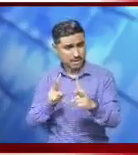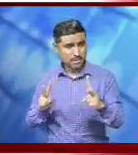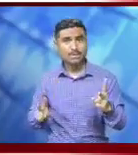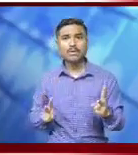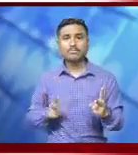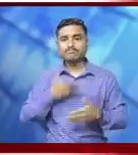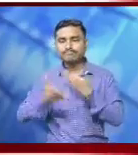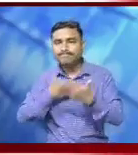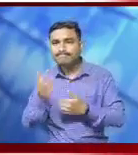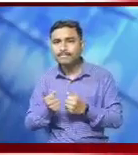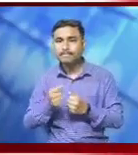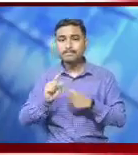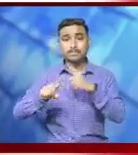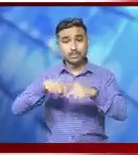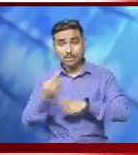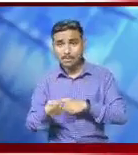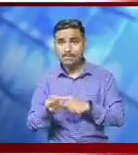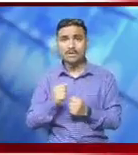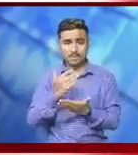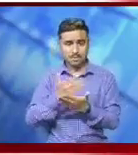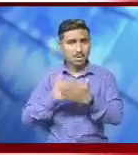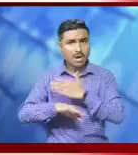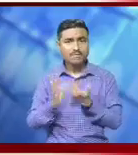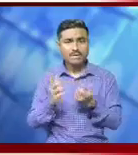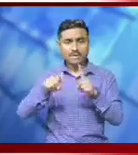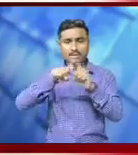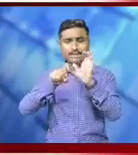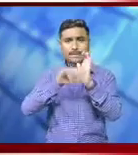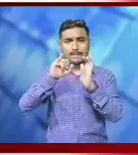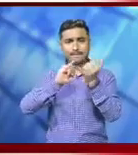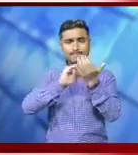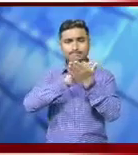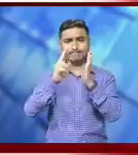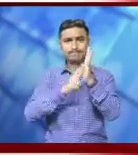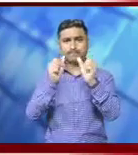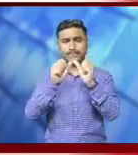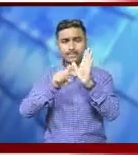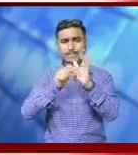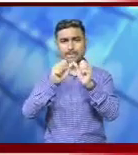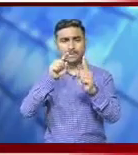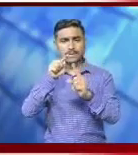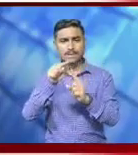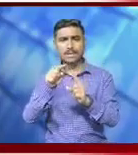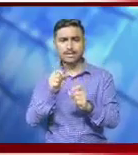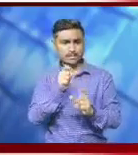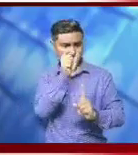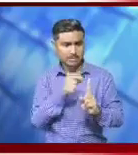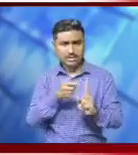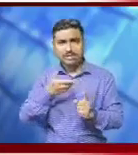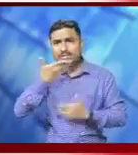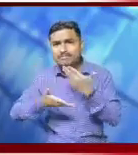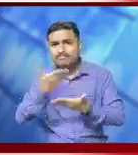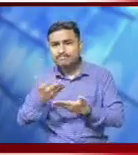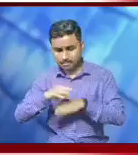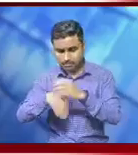and various other causes which lead to diarrhea. The event also witnessed a hand-washing demonstration